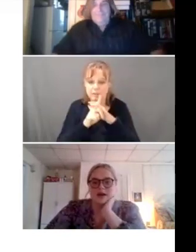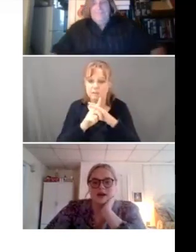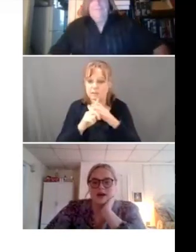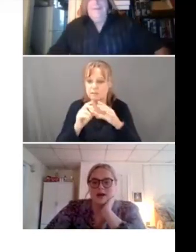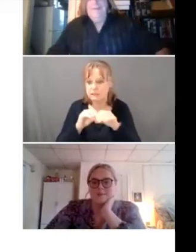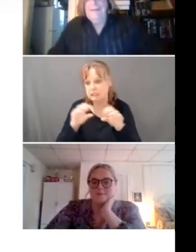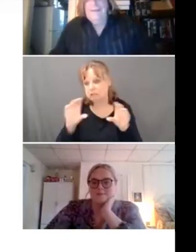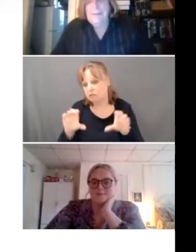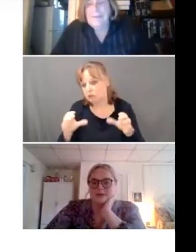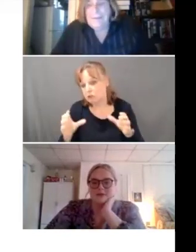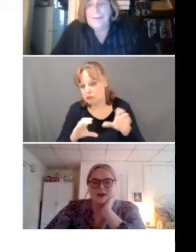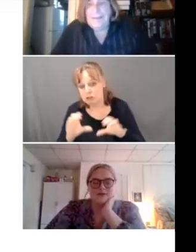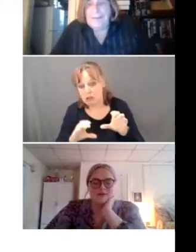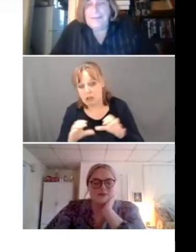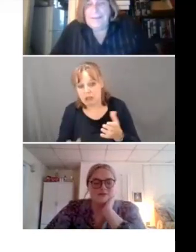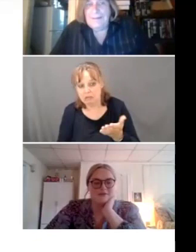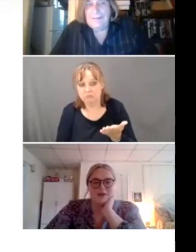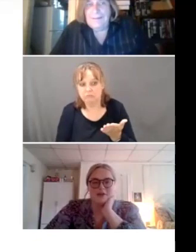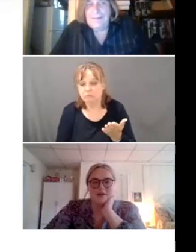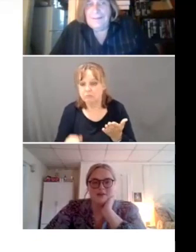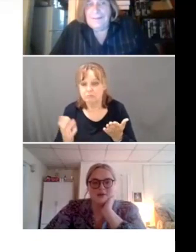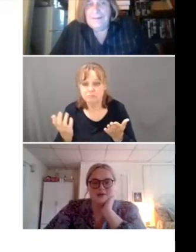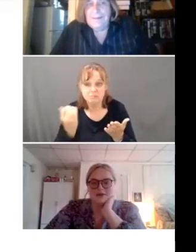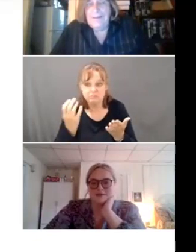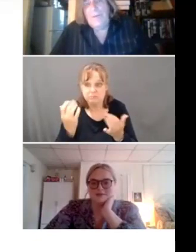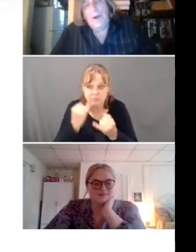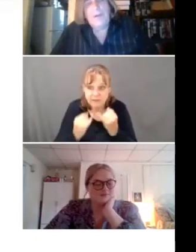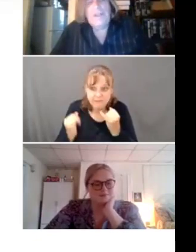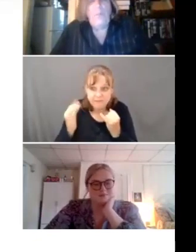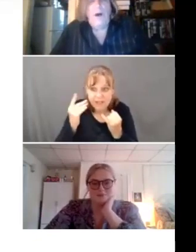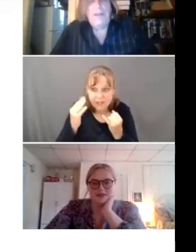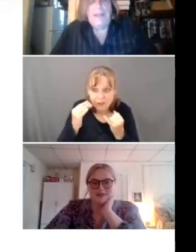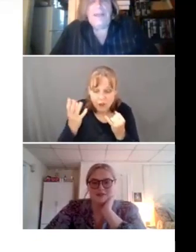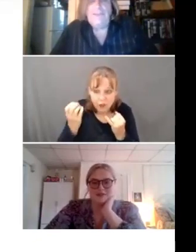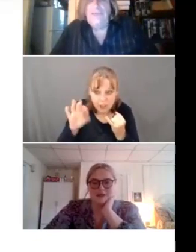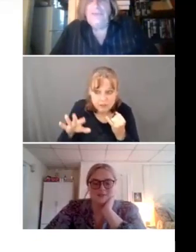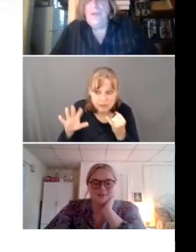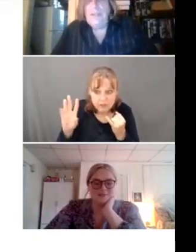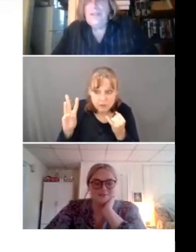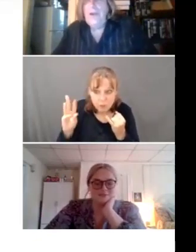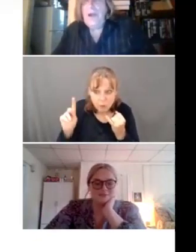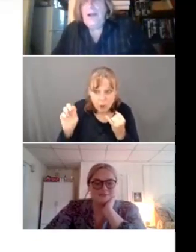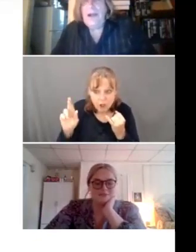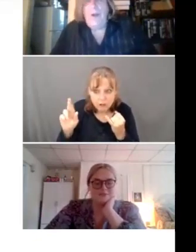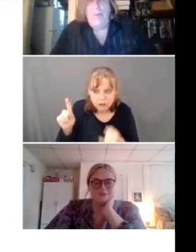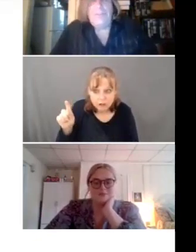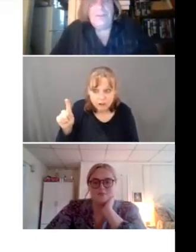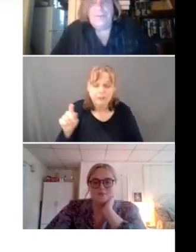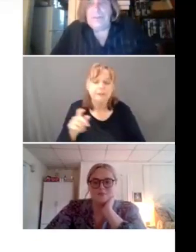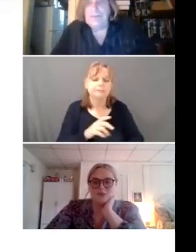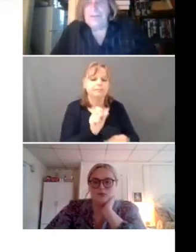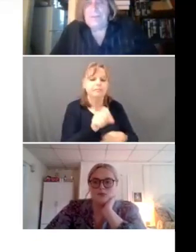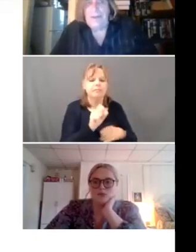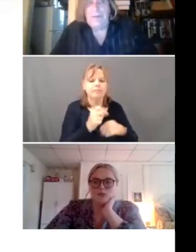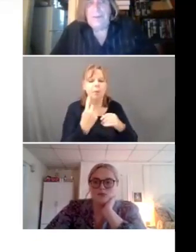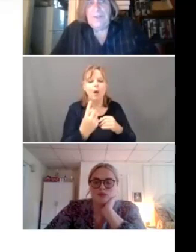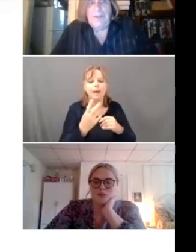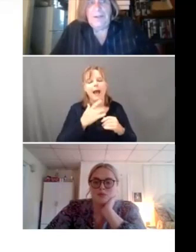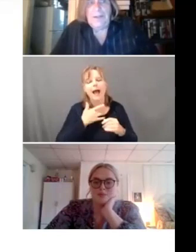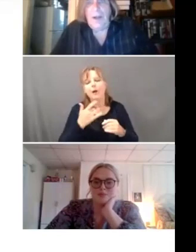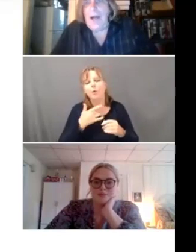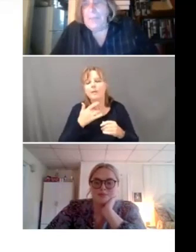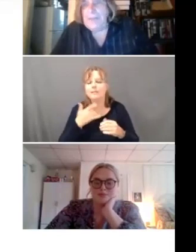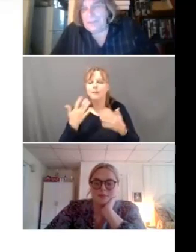if you don't have, if have any final thoughts, Walter? Only one, and I do, you know, I'm always conflicted about,